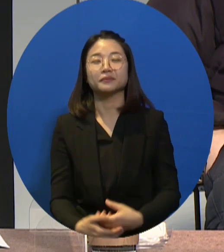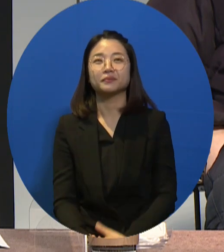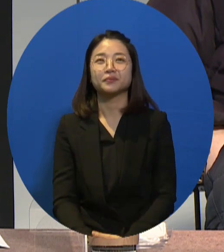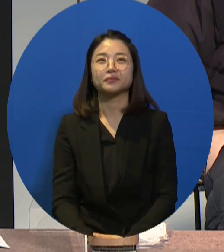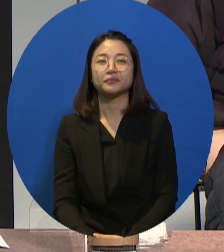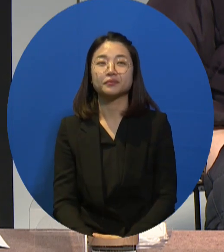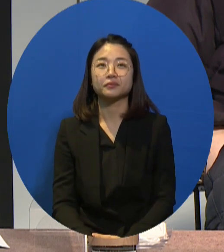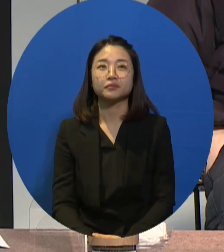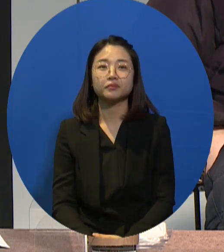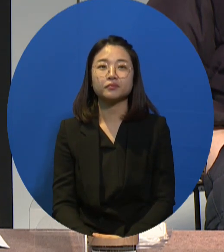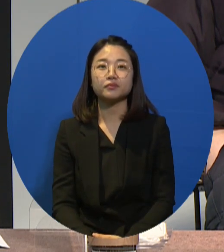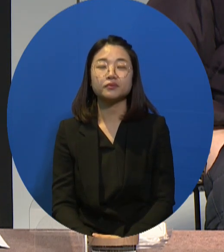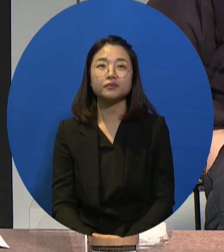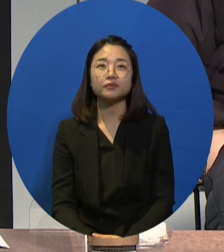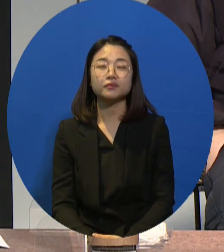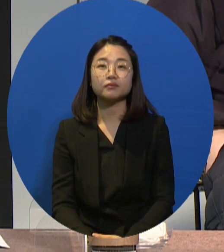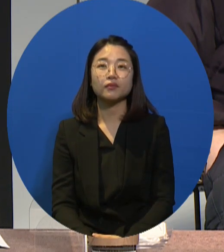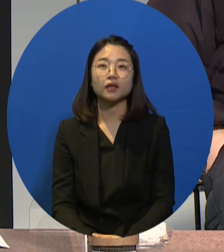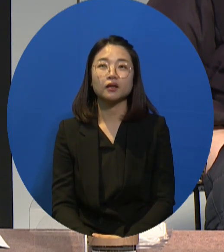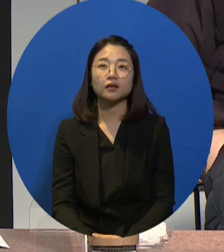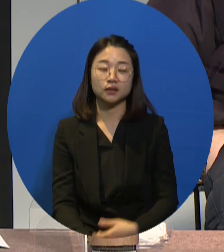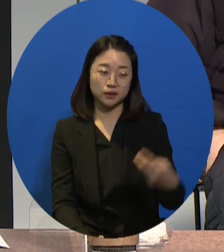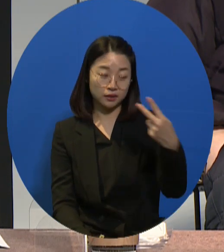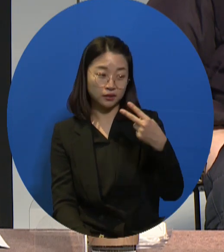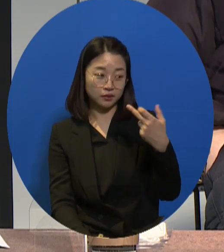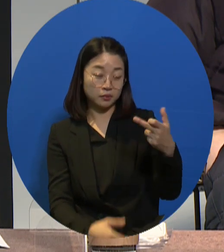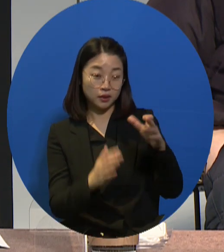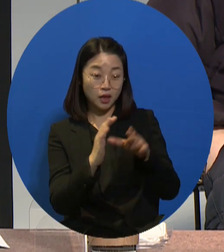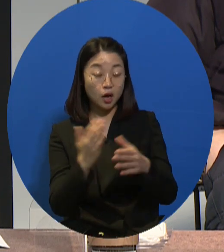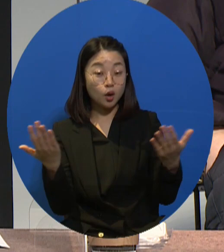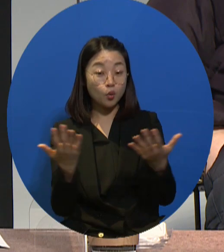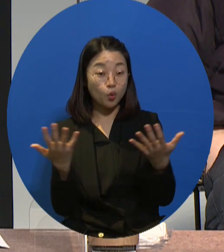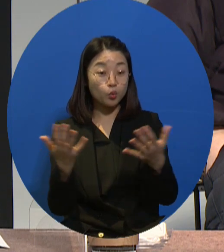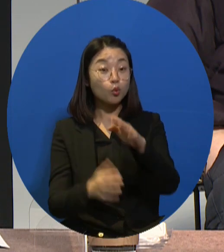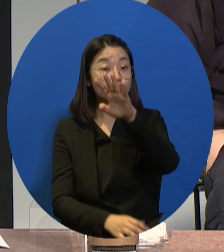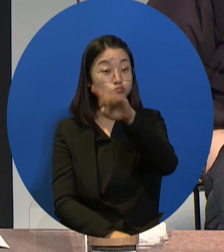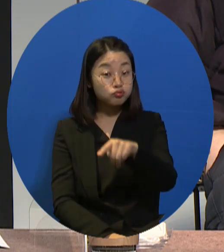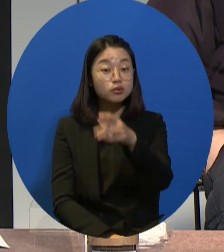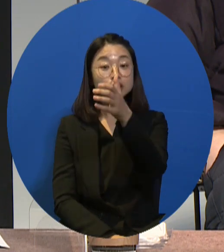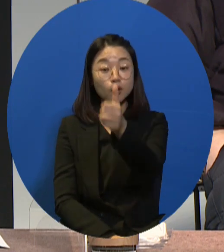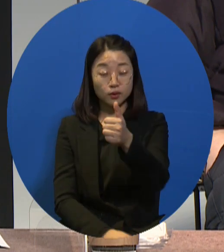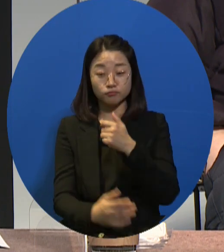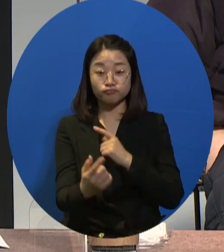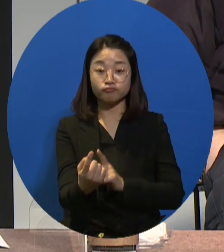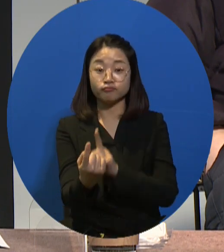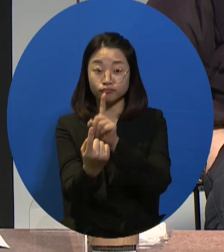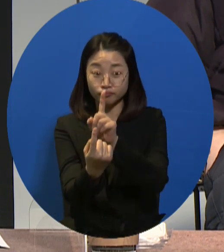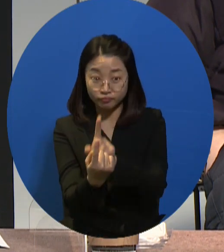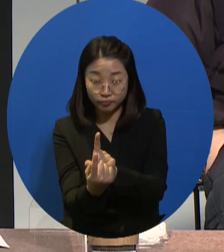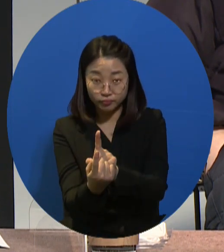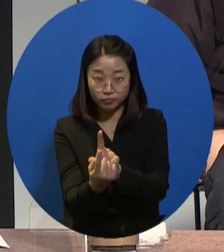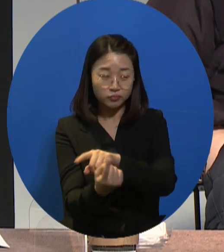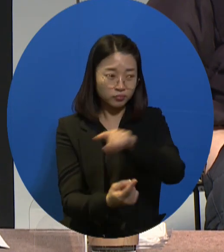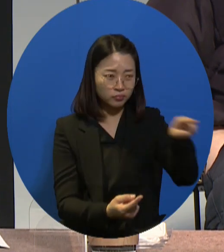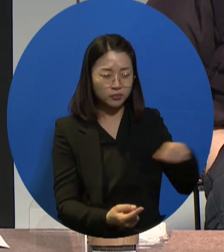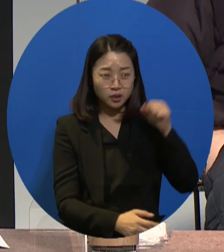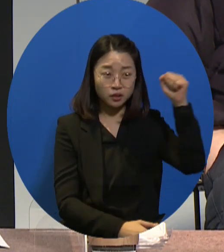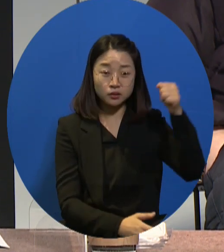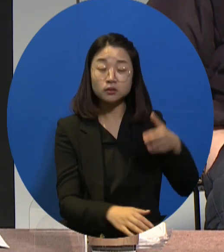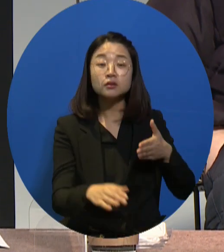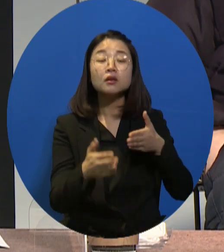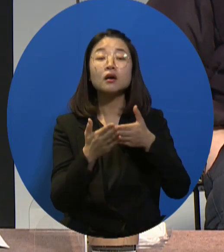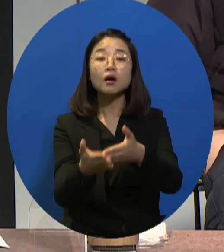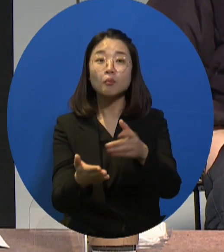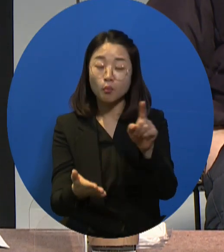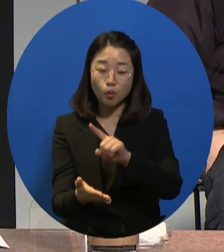believe it was around that time that this became a very foremost issue. I remember the Minister of Employment and Labor also met with the